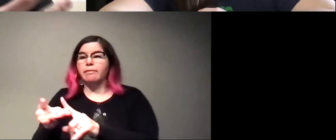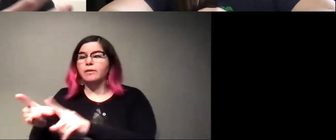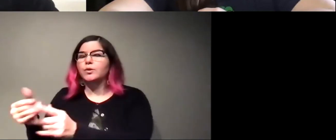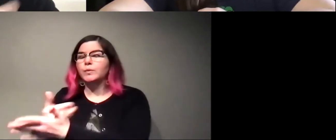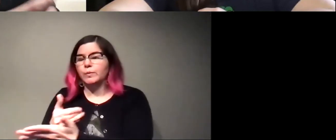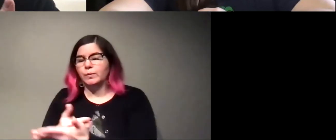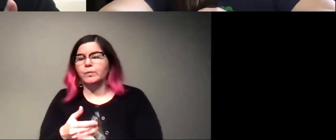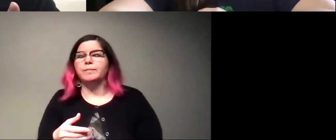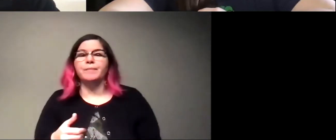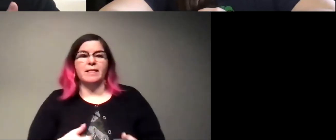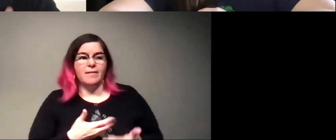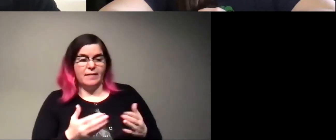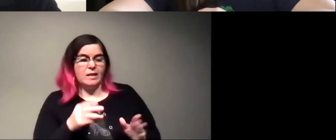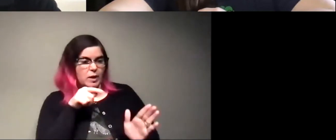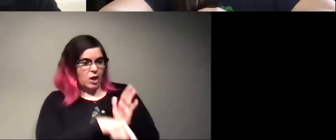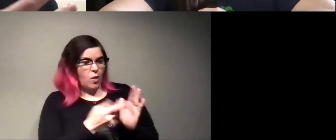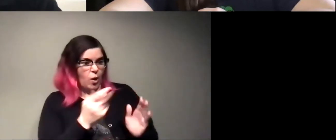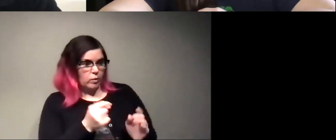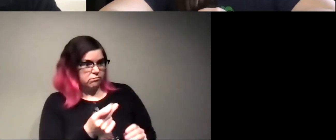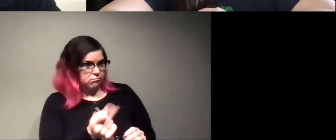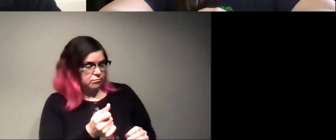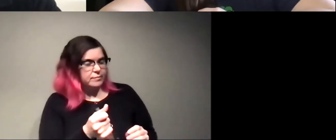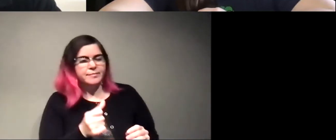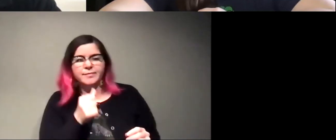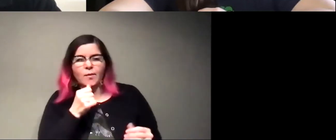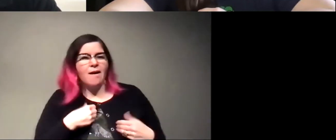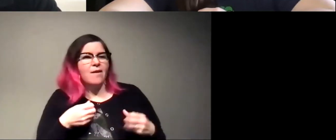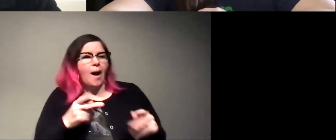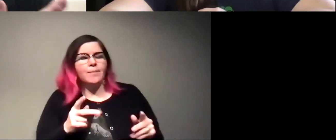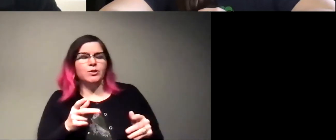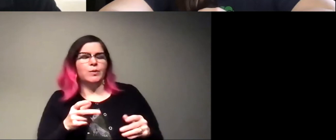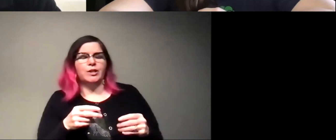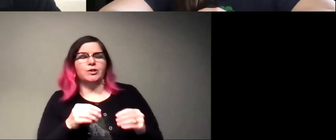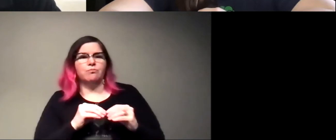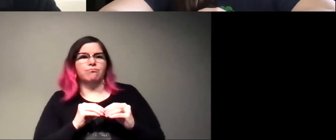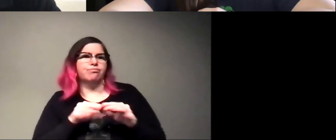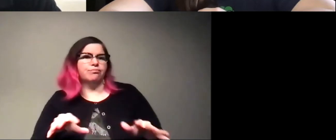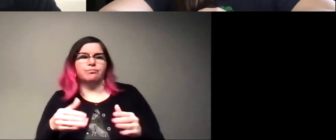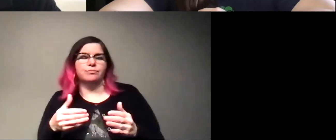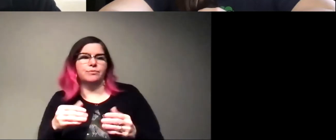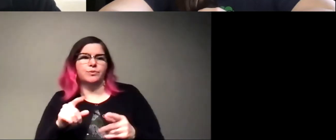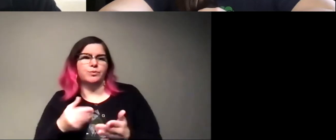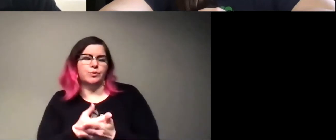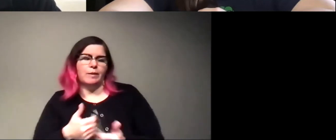ones. Whereas organisms that kill their hosts very quickly, uh, don't have the opportunity to reproduce or spread the new living hosts.